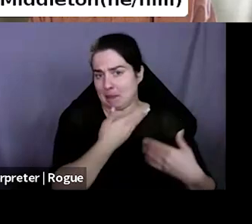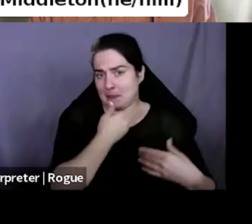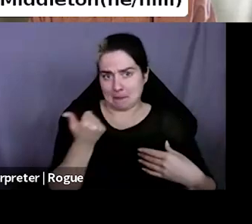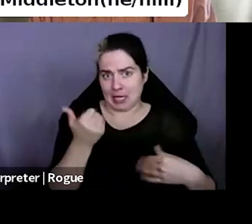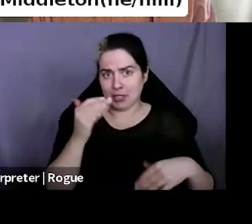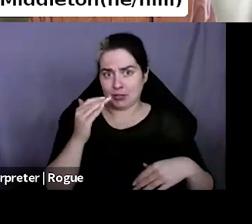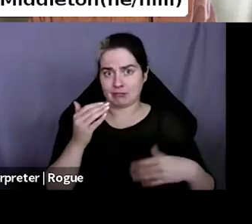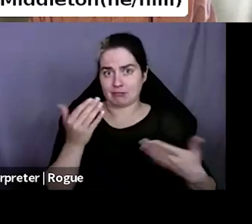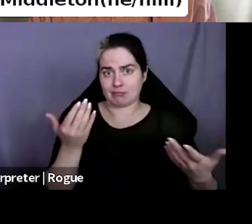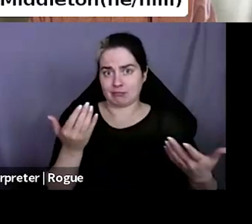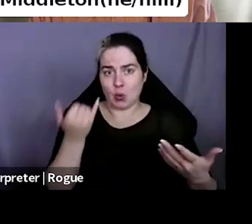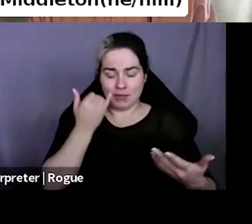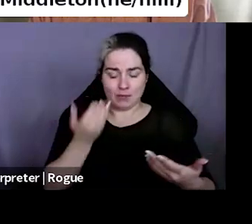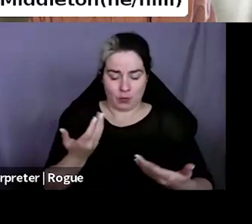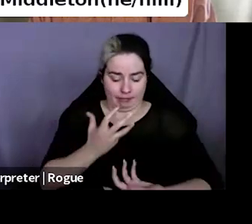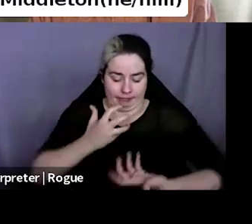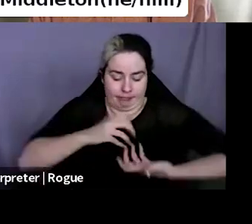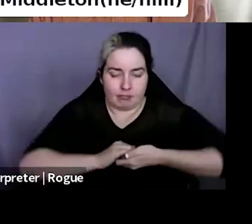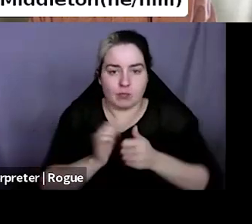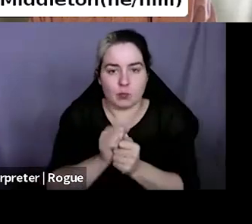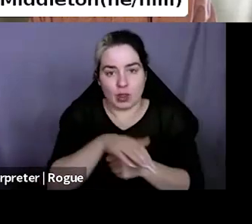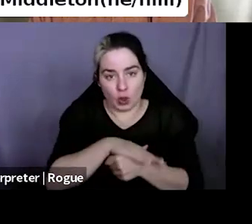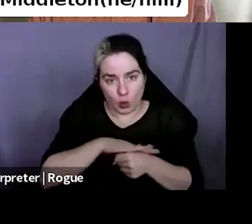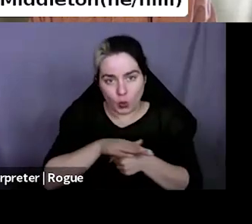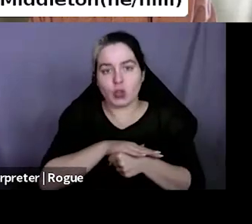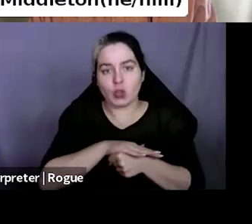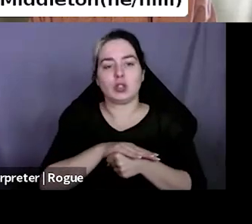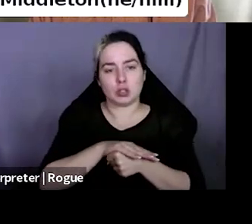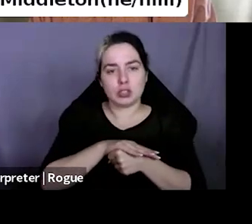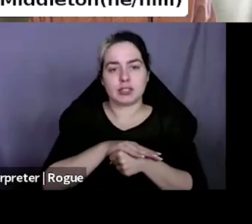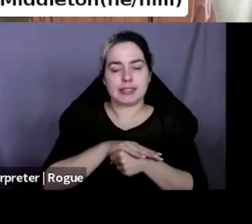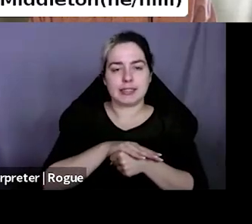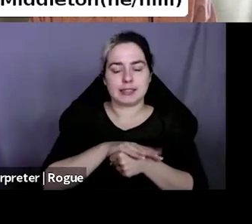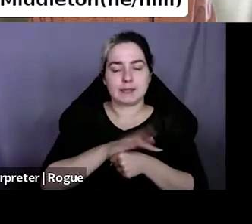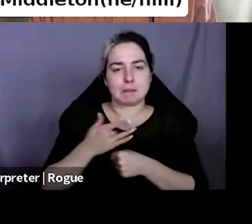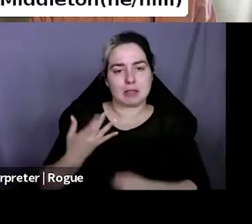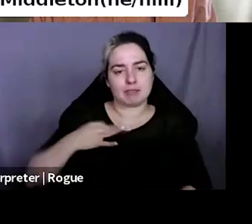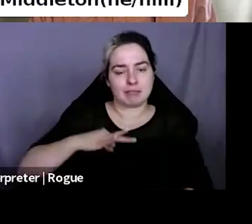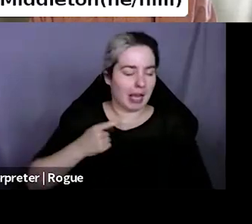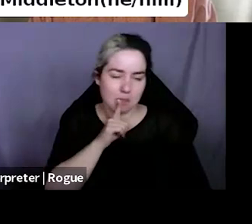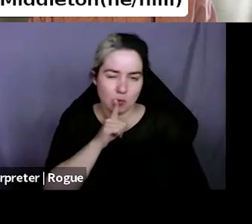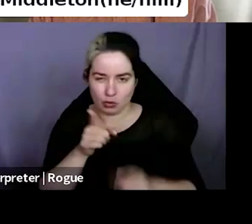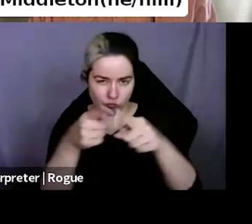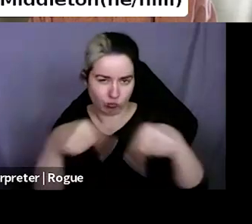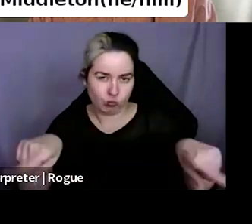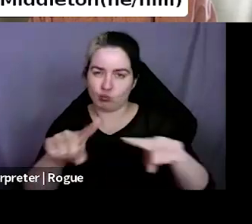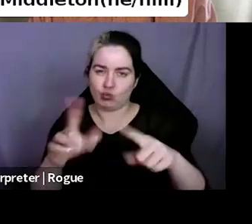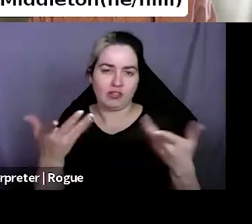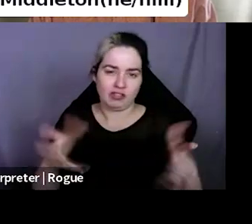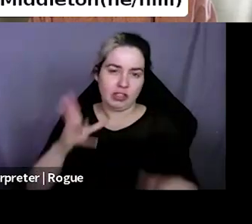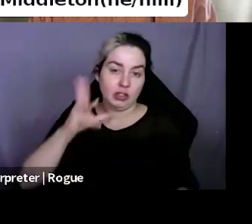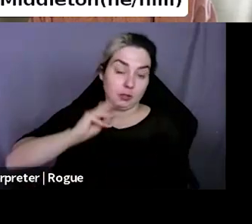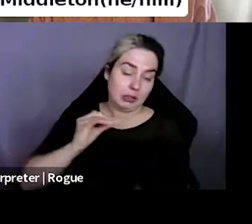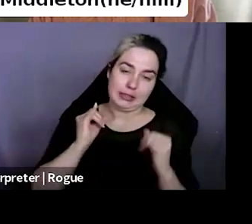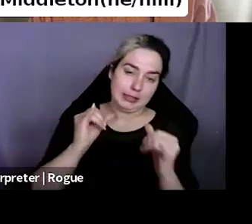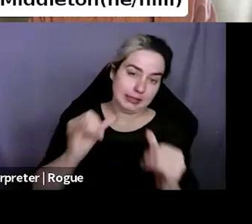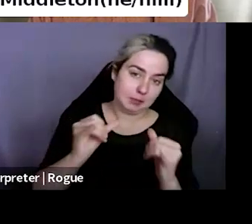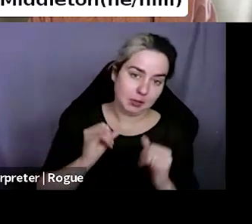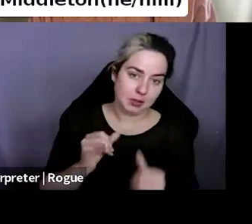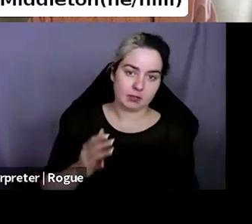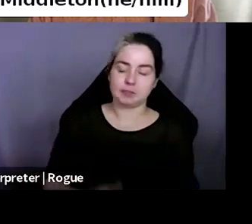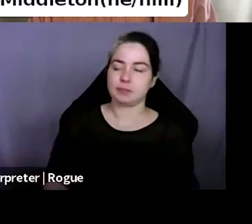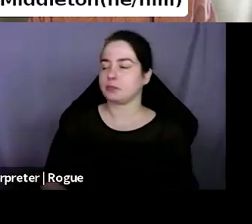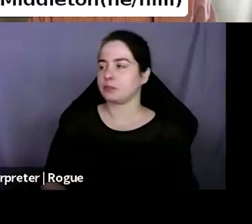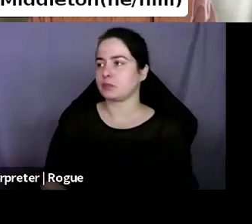locally. Um, you know, I've had, as I'm sure almost everyone else has at some point, the major publishers share